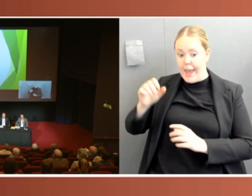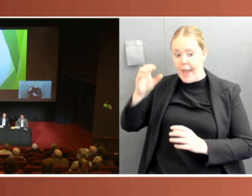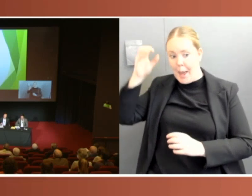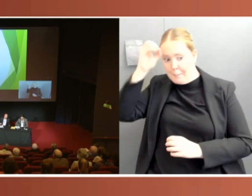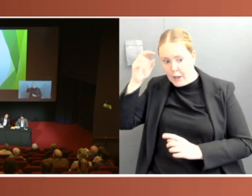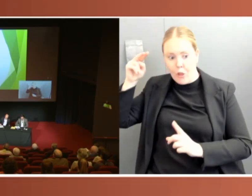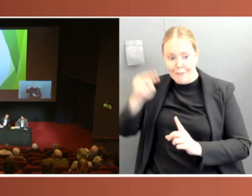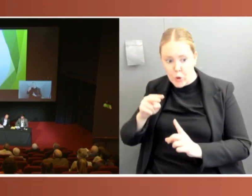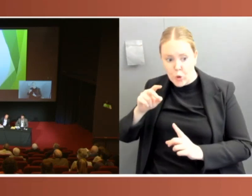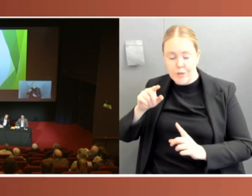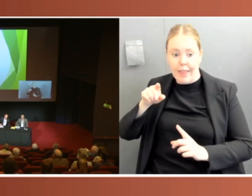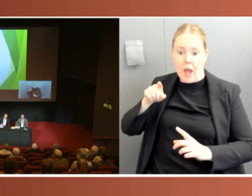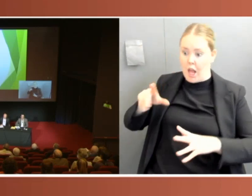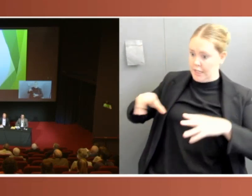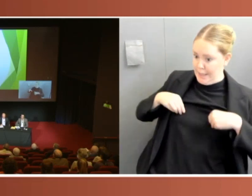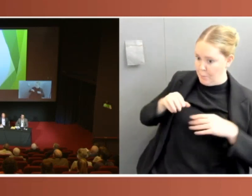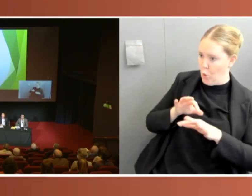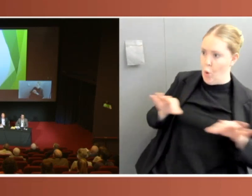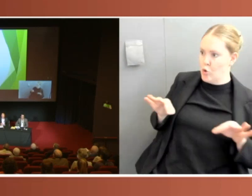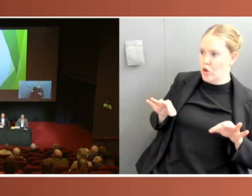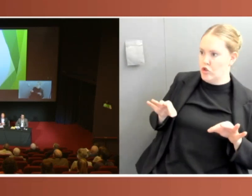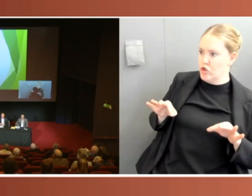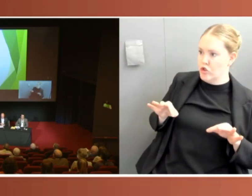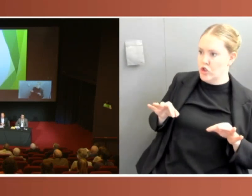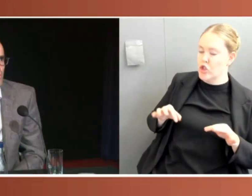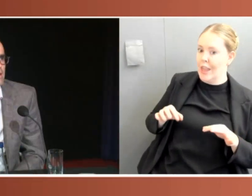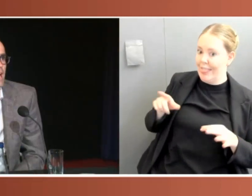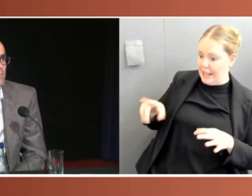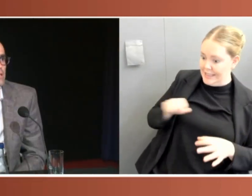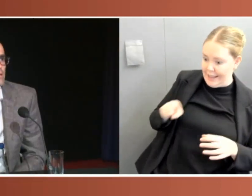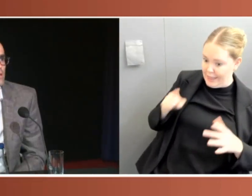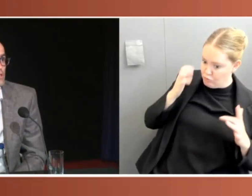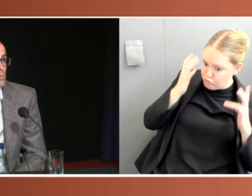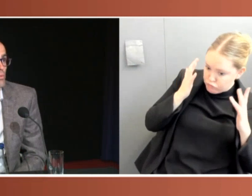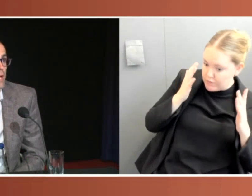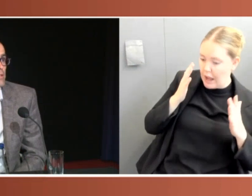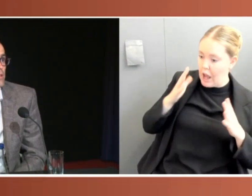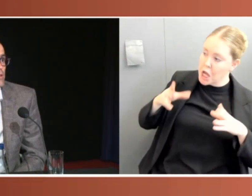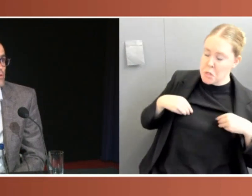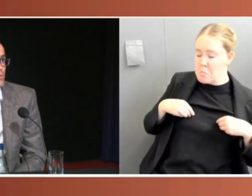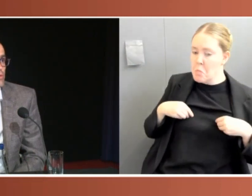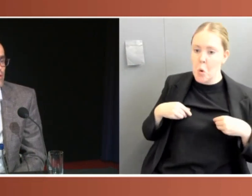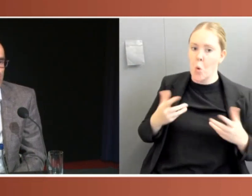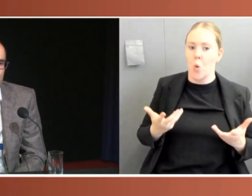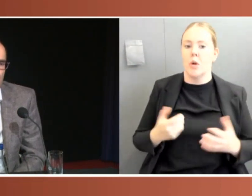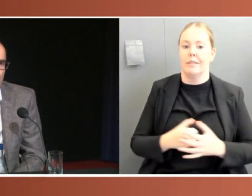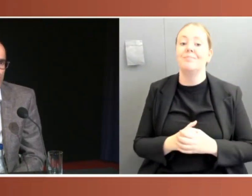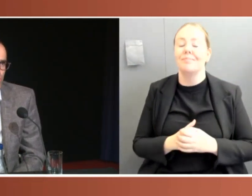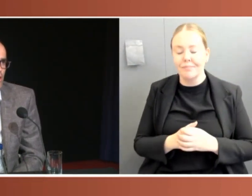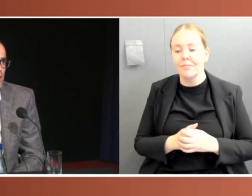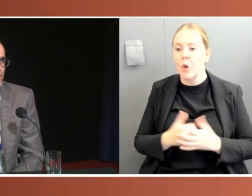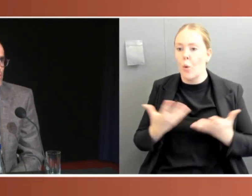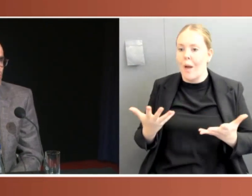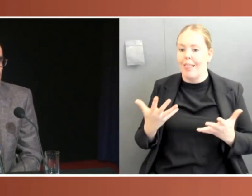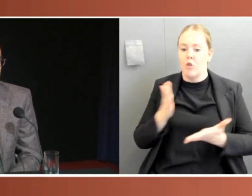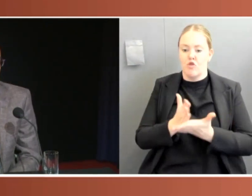Yeah, I think the Parliamentary Joint Committee has done a good job as well in just documenting how many instruments were made. And I think the tally is still